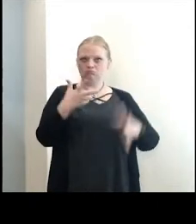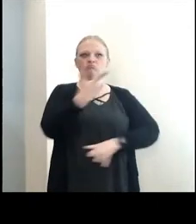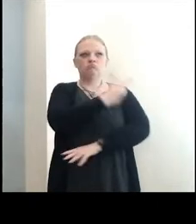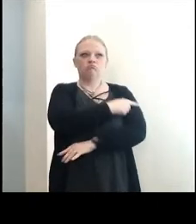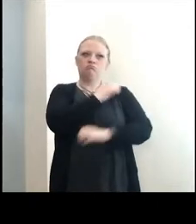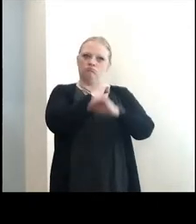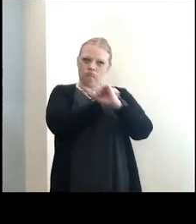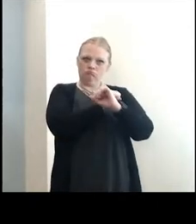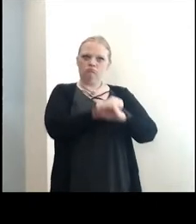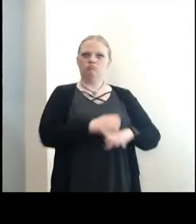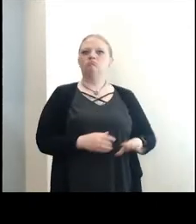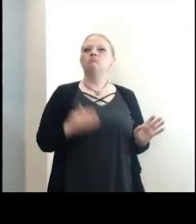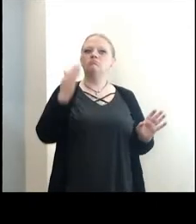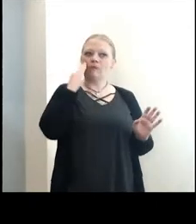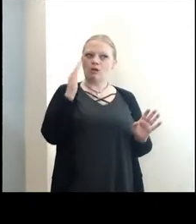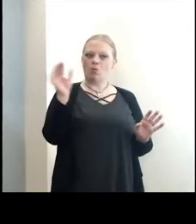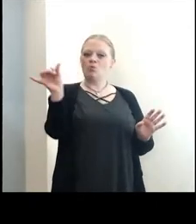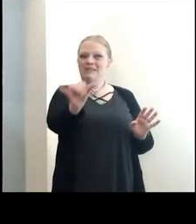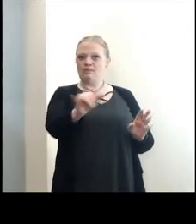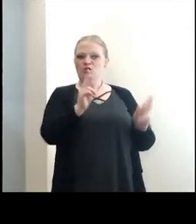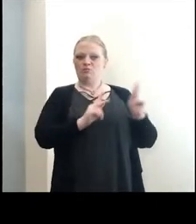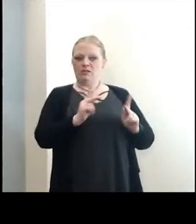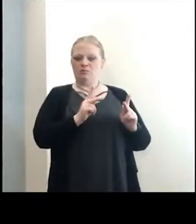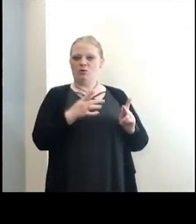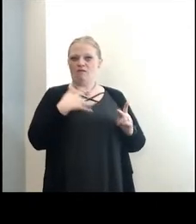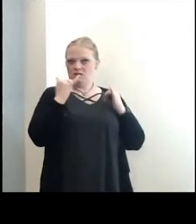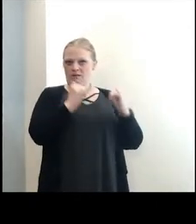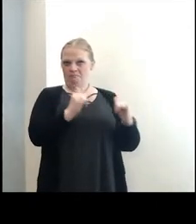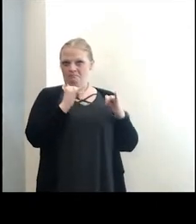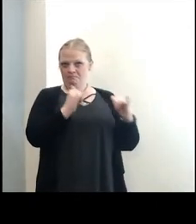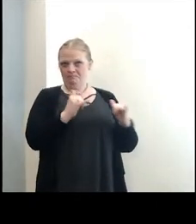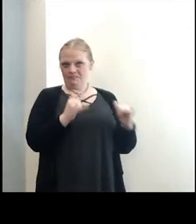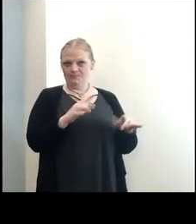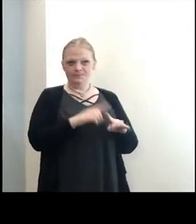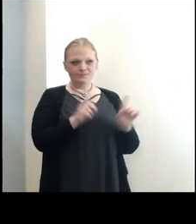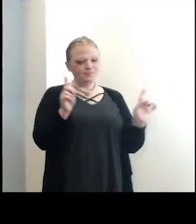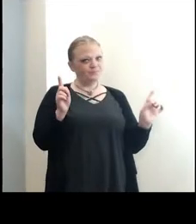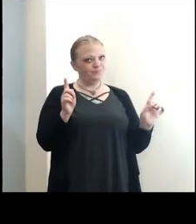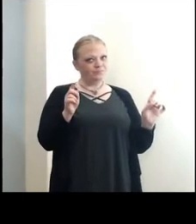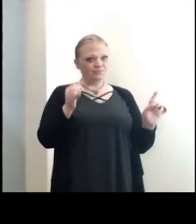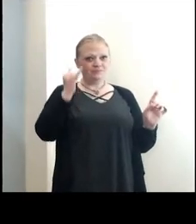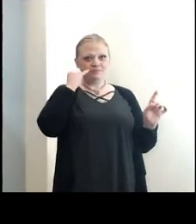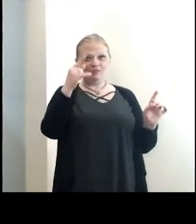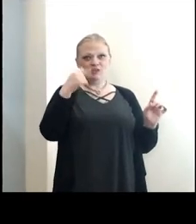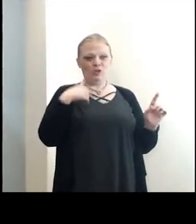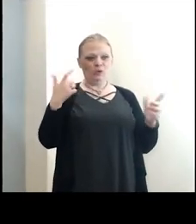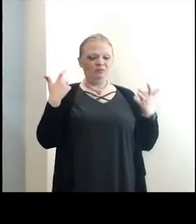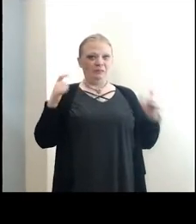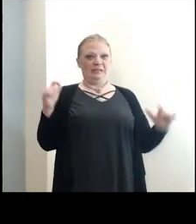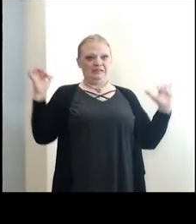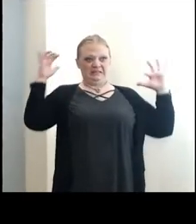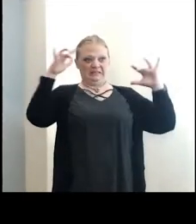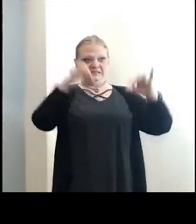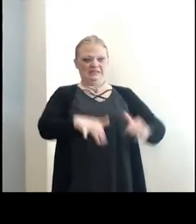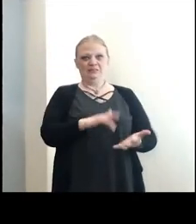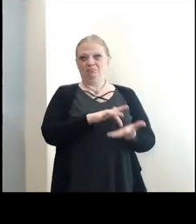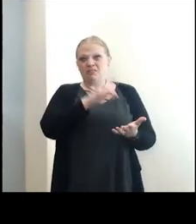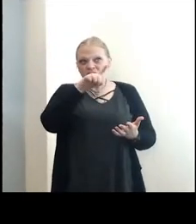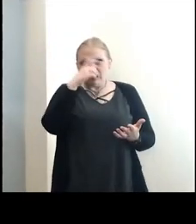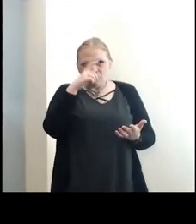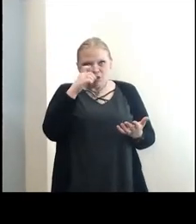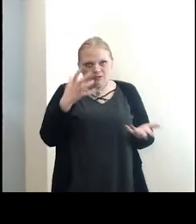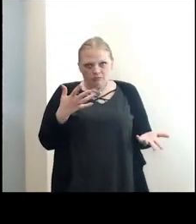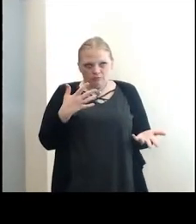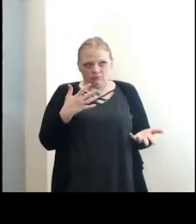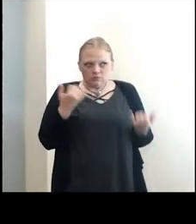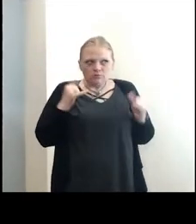that I'm protected. And I know that similar individuals feel the same way. But if you have a mass event, even in the middle of summer, there's still